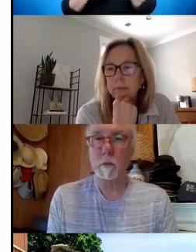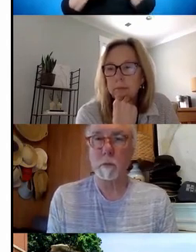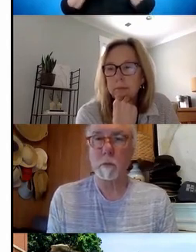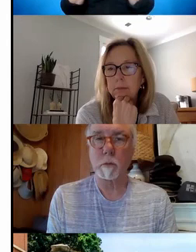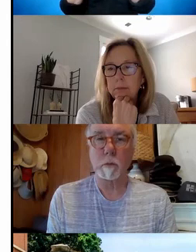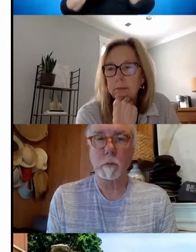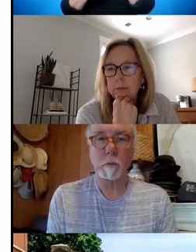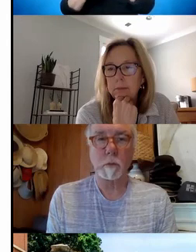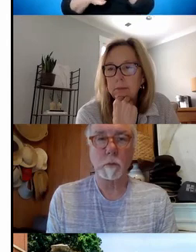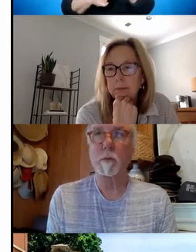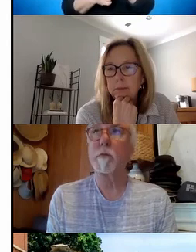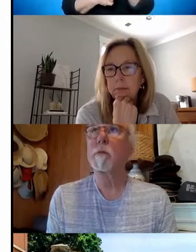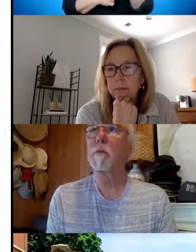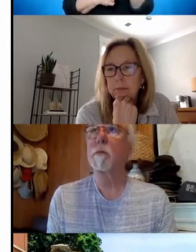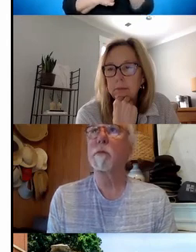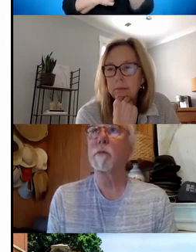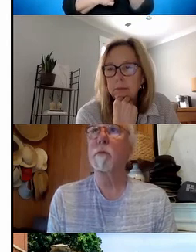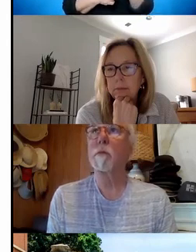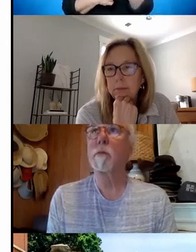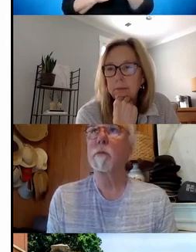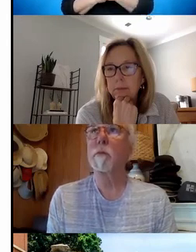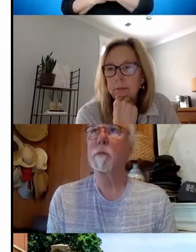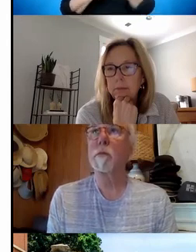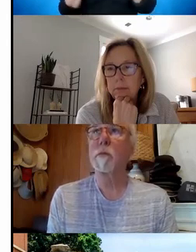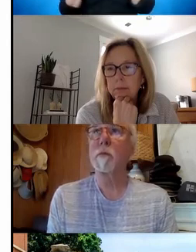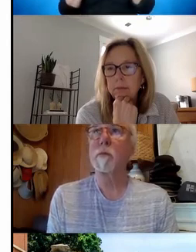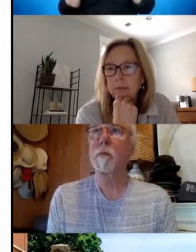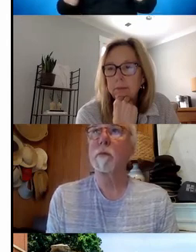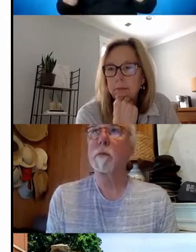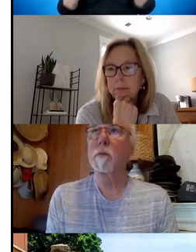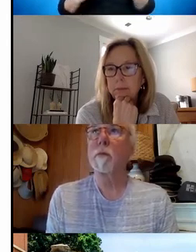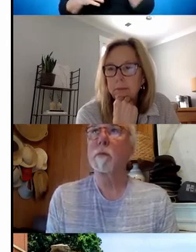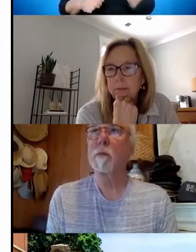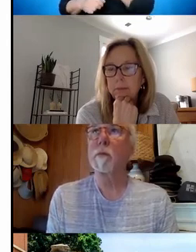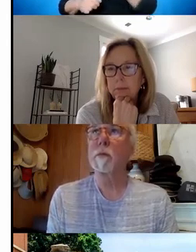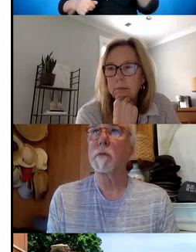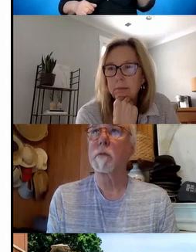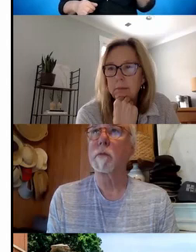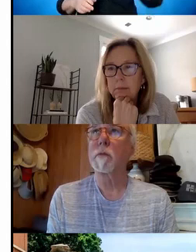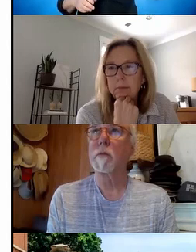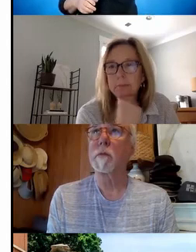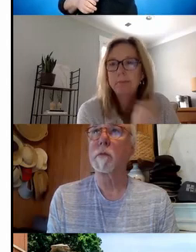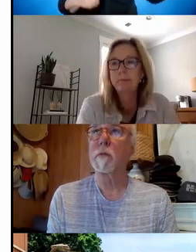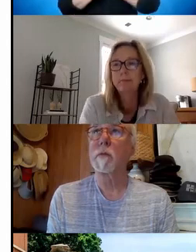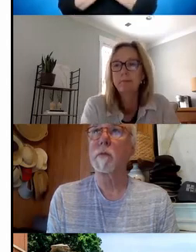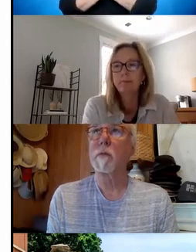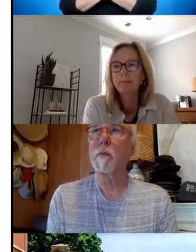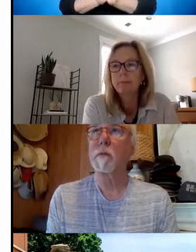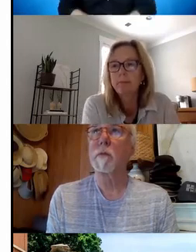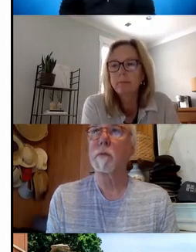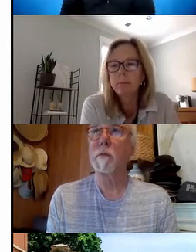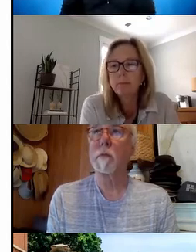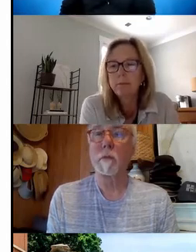workshops. We have educators and DOR staff present together. Now we're doing